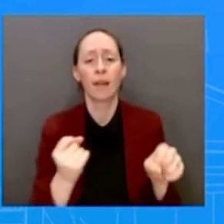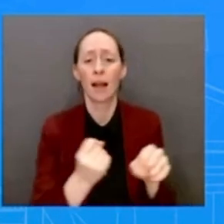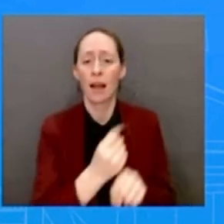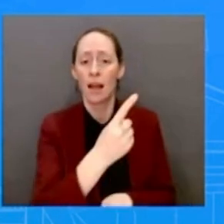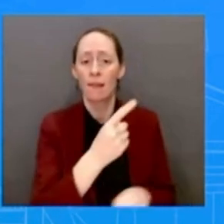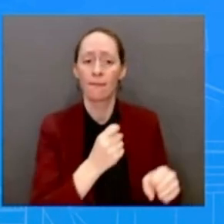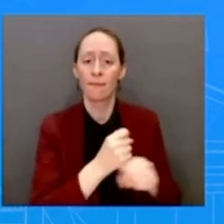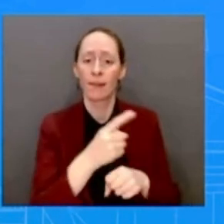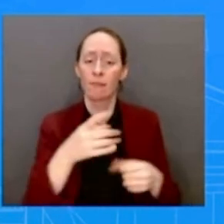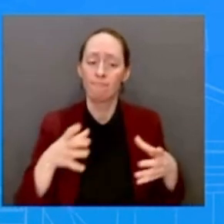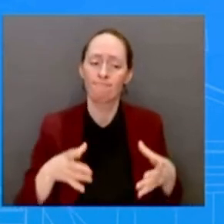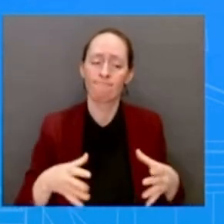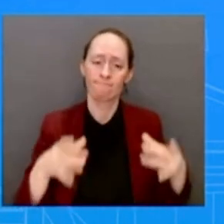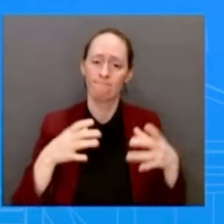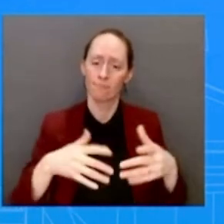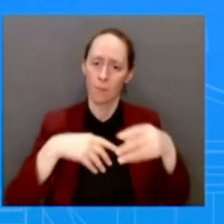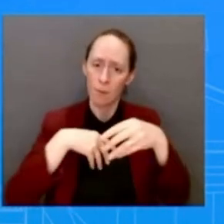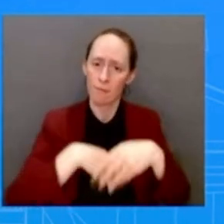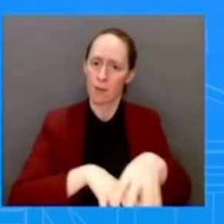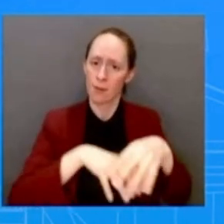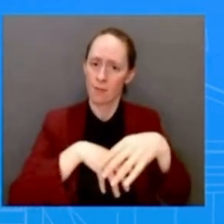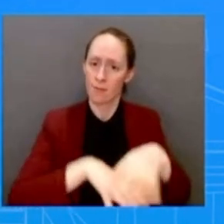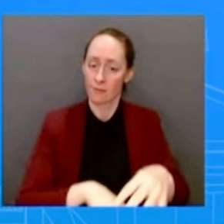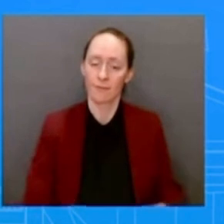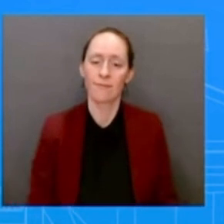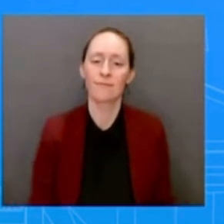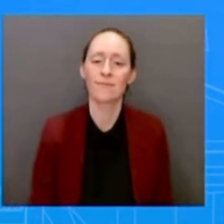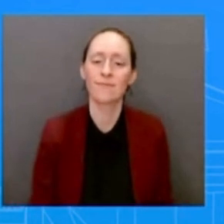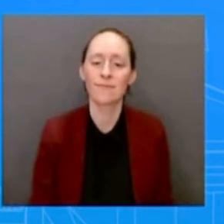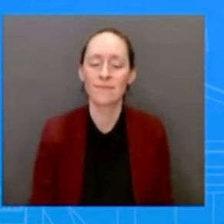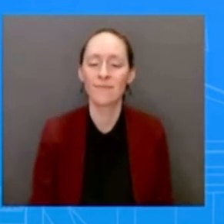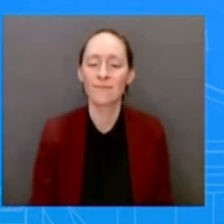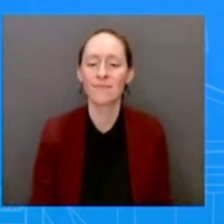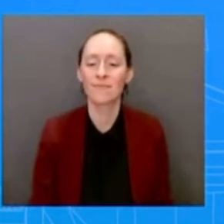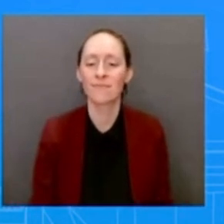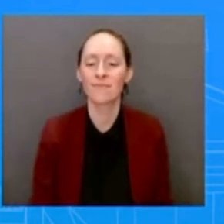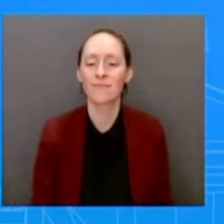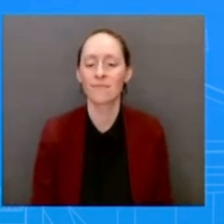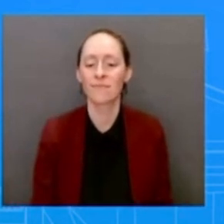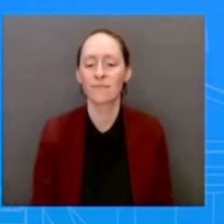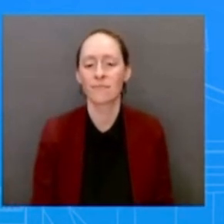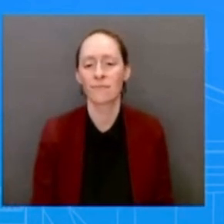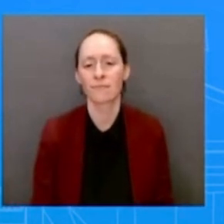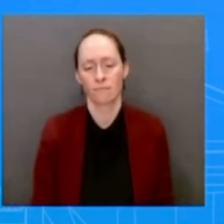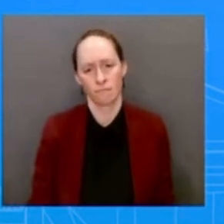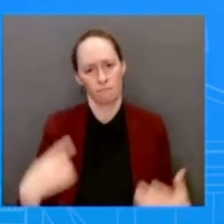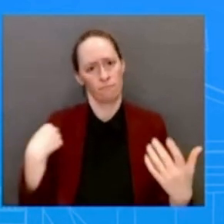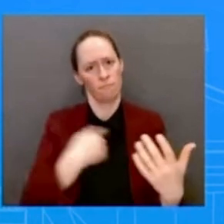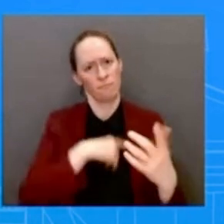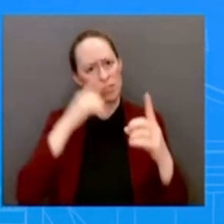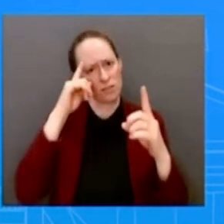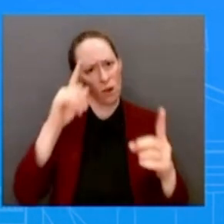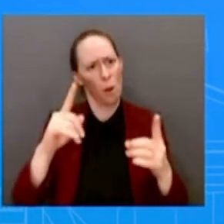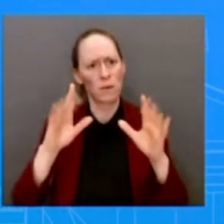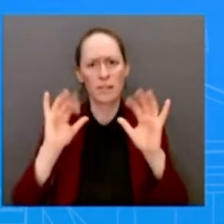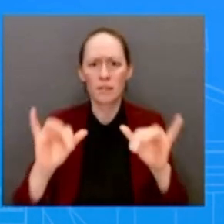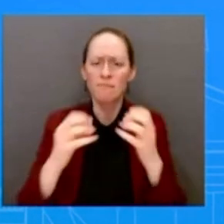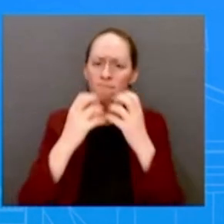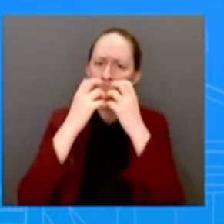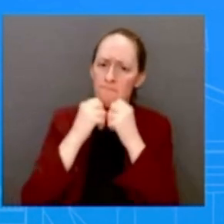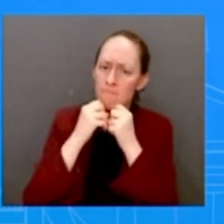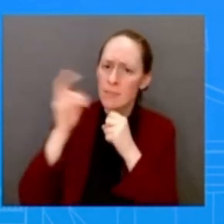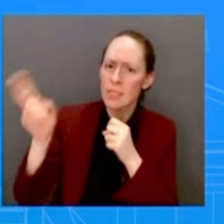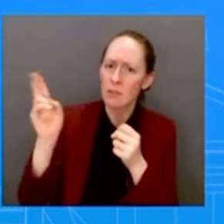Bloody Sunday so that history cannot be erased. He will highlight how the continued fight for voting rights is